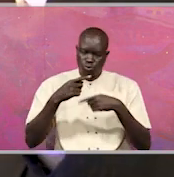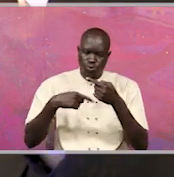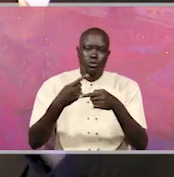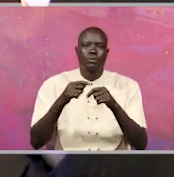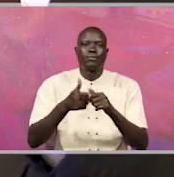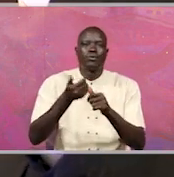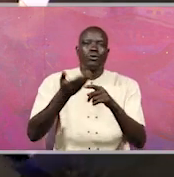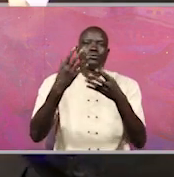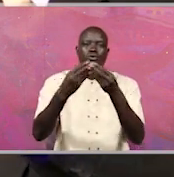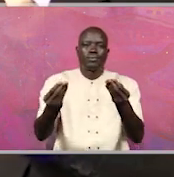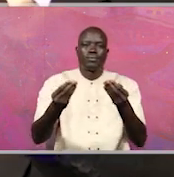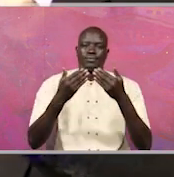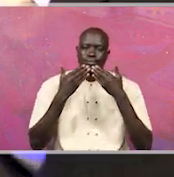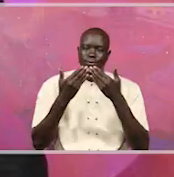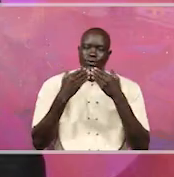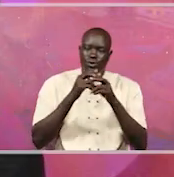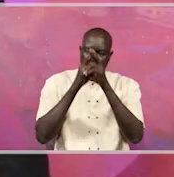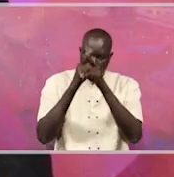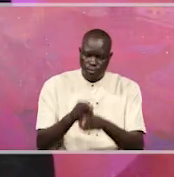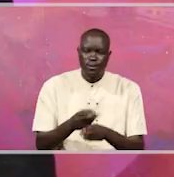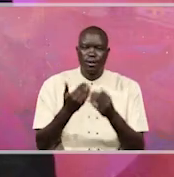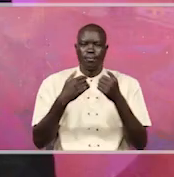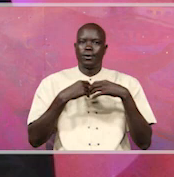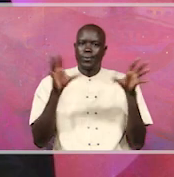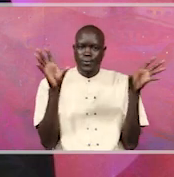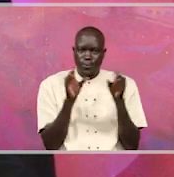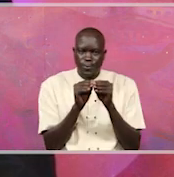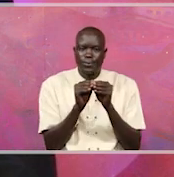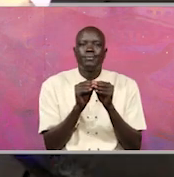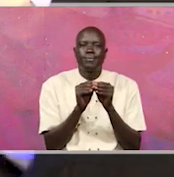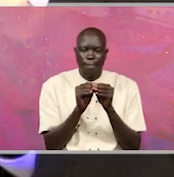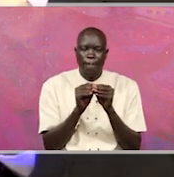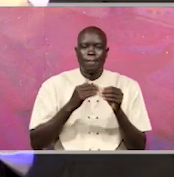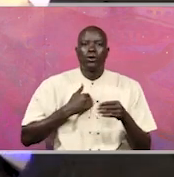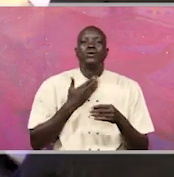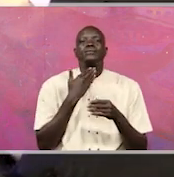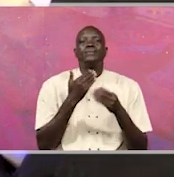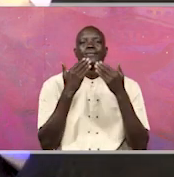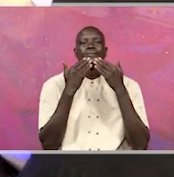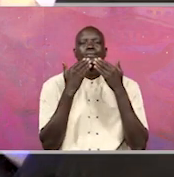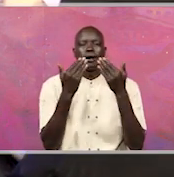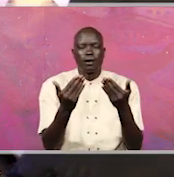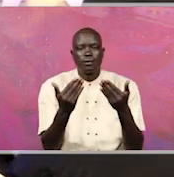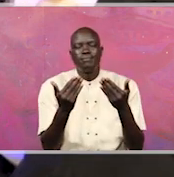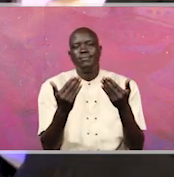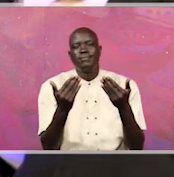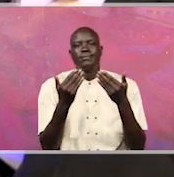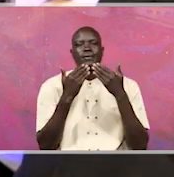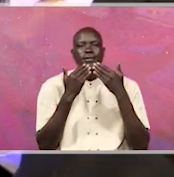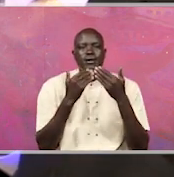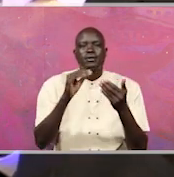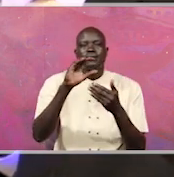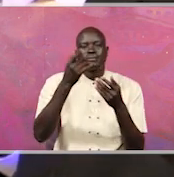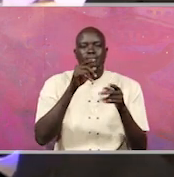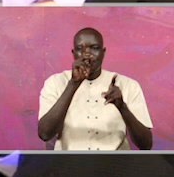provide you a solution. right, thank you very much, Honourable Okoda. conclusion, I really want to thank the citizens